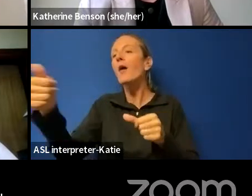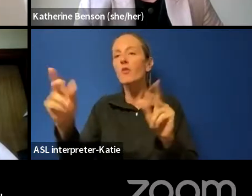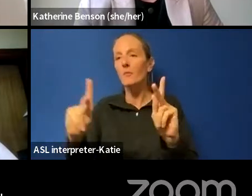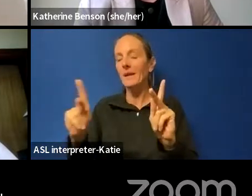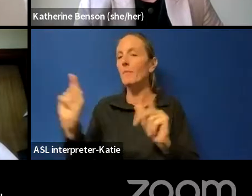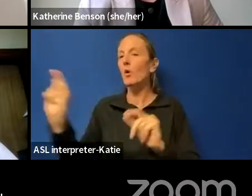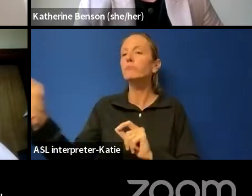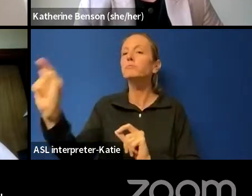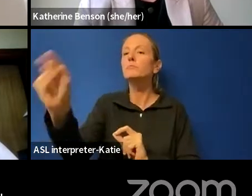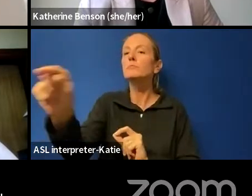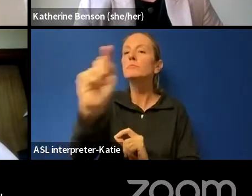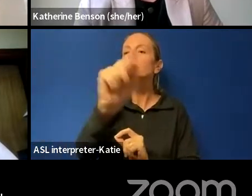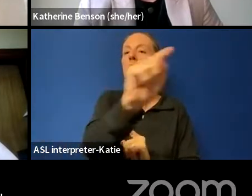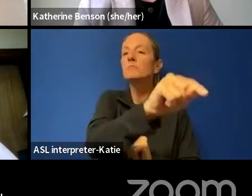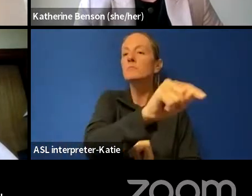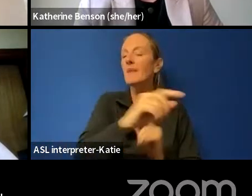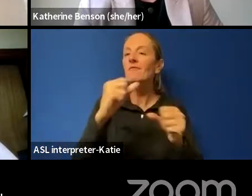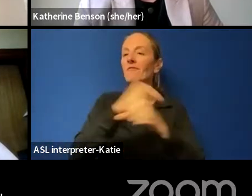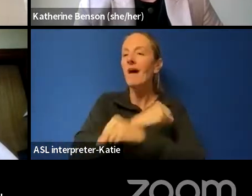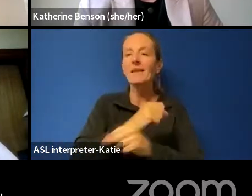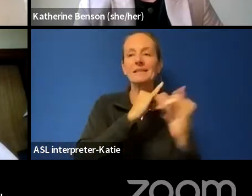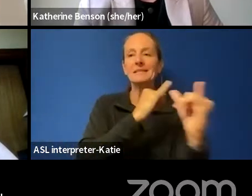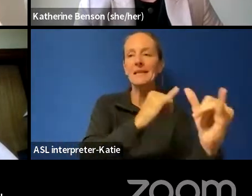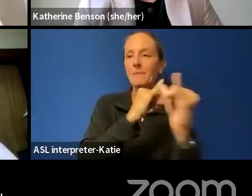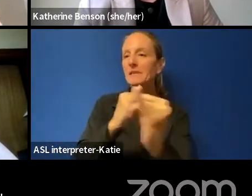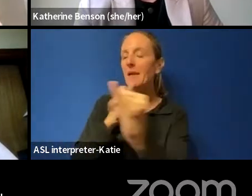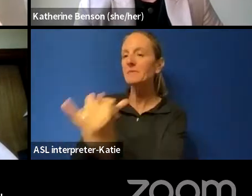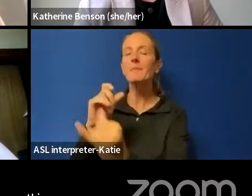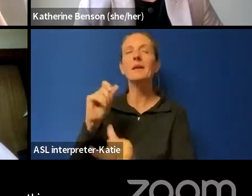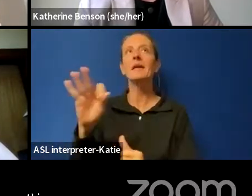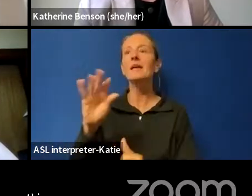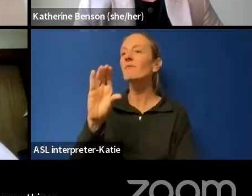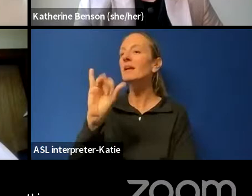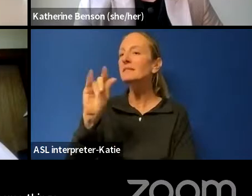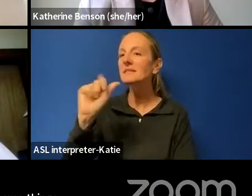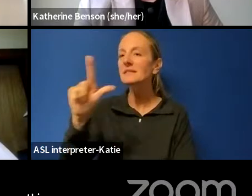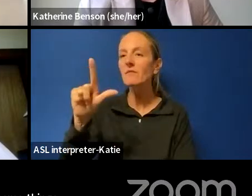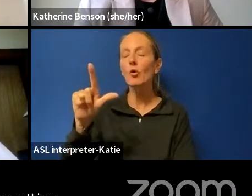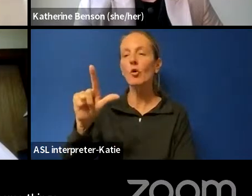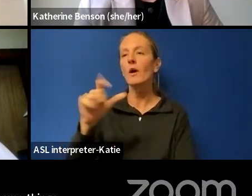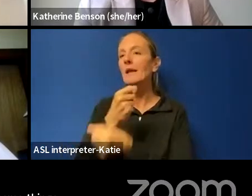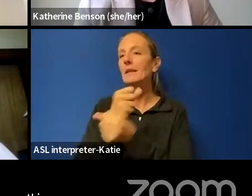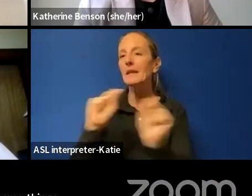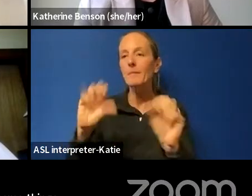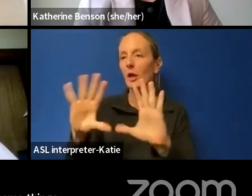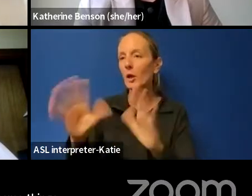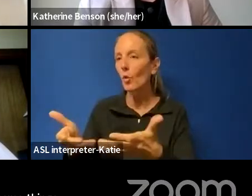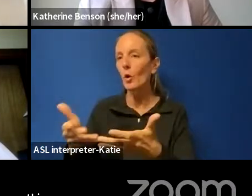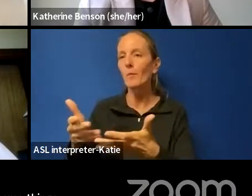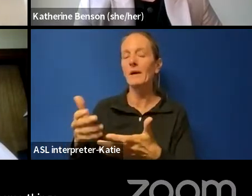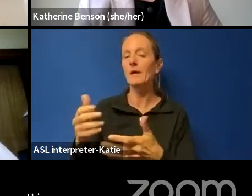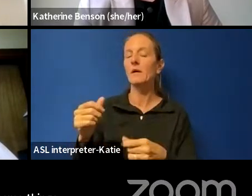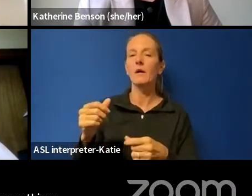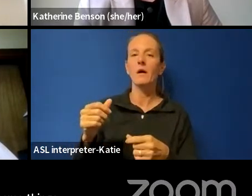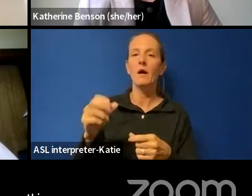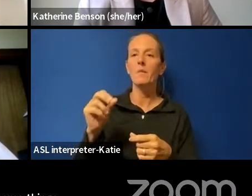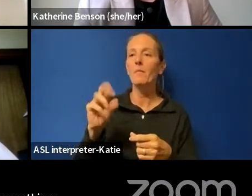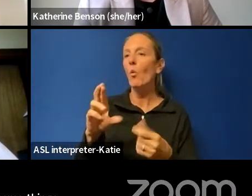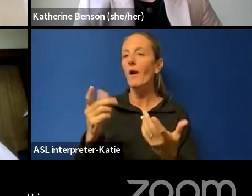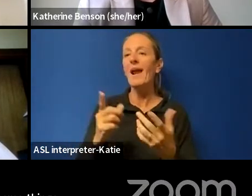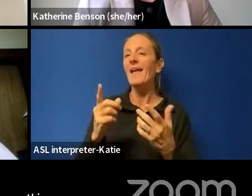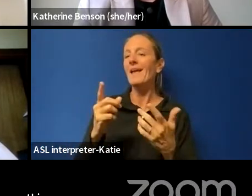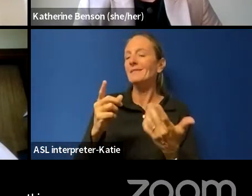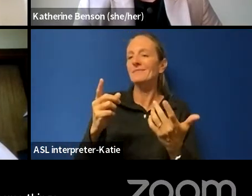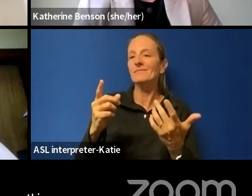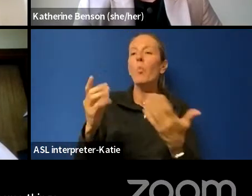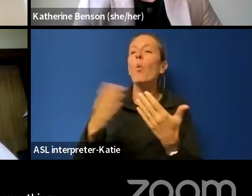same things you're fighting for, whether it be, um, civil liberties groups or, or it's another student paper, but they're, you know, across the country. Um,